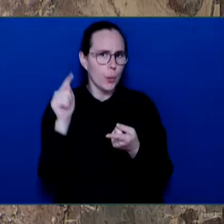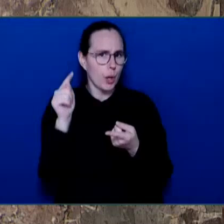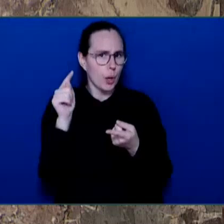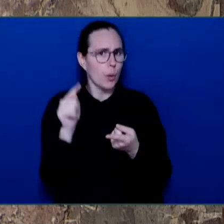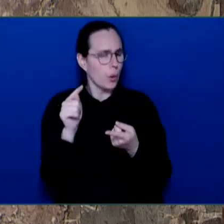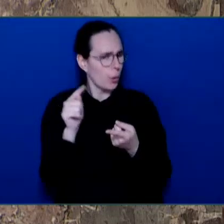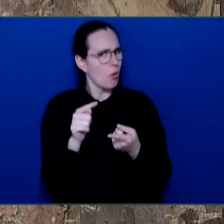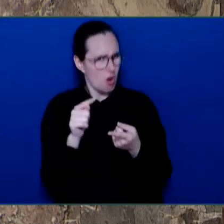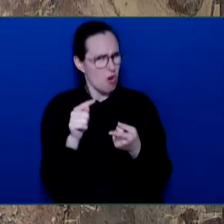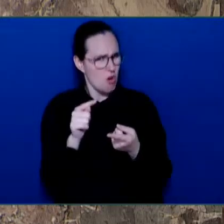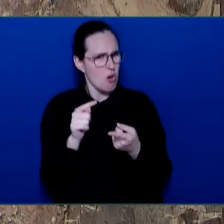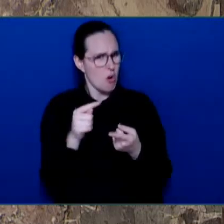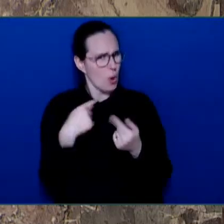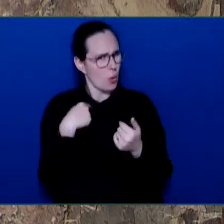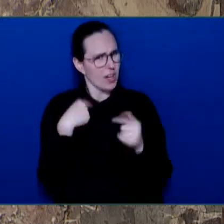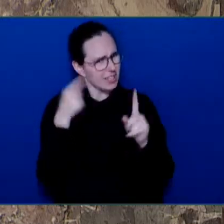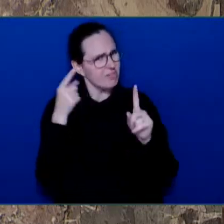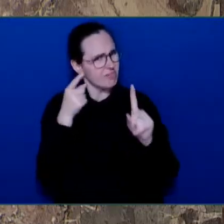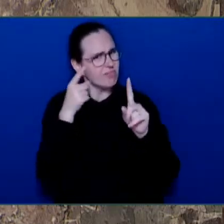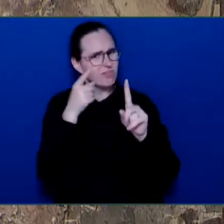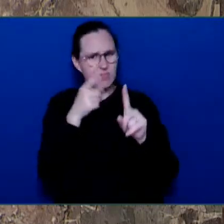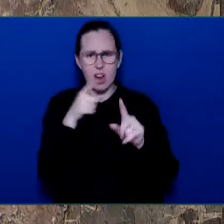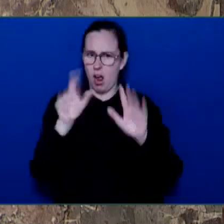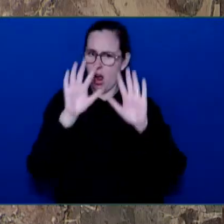our security and economically.